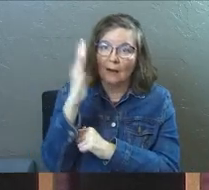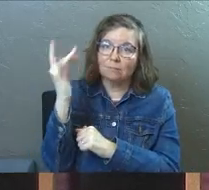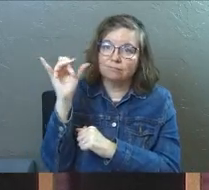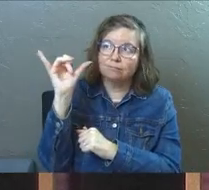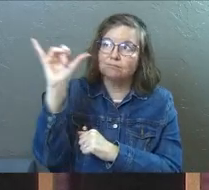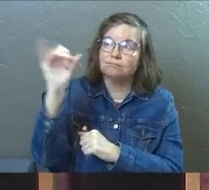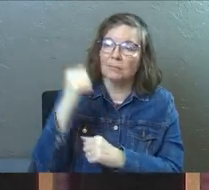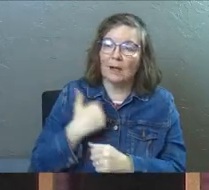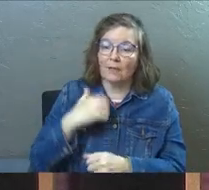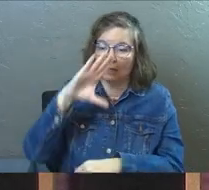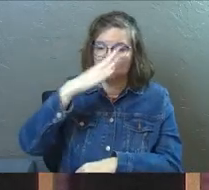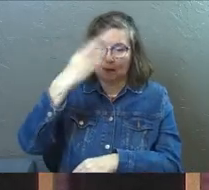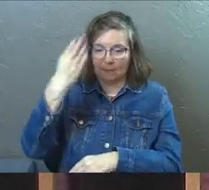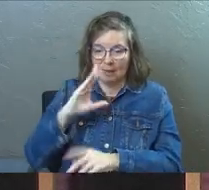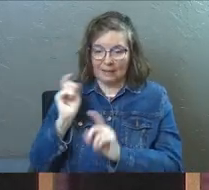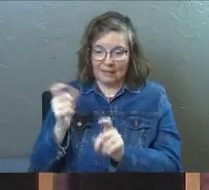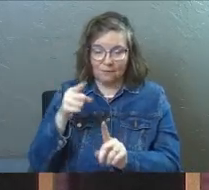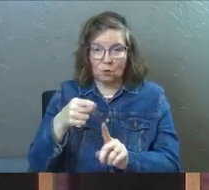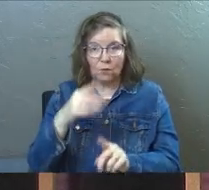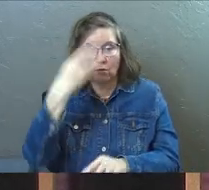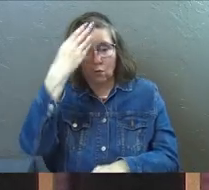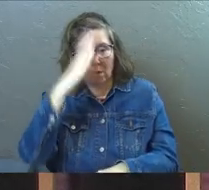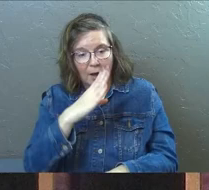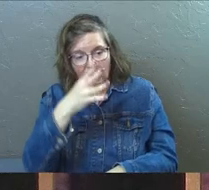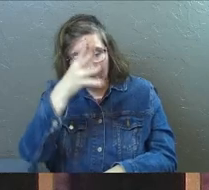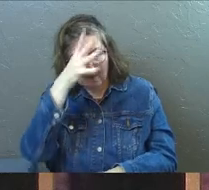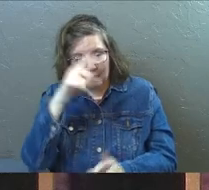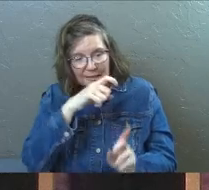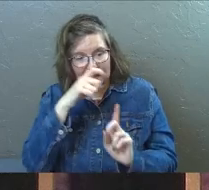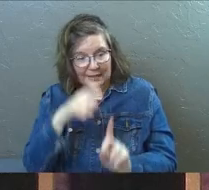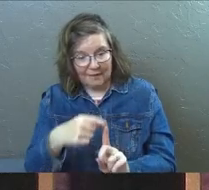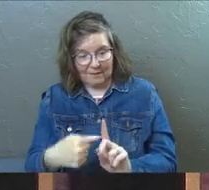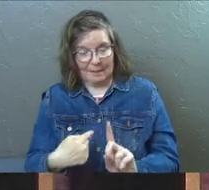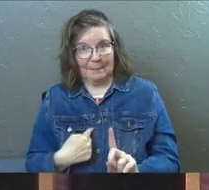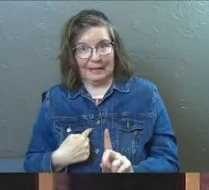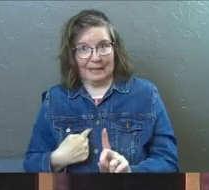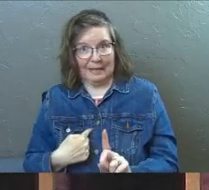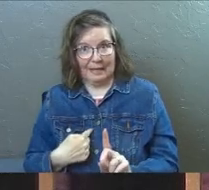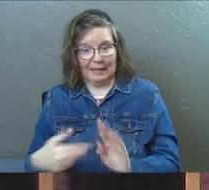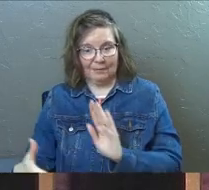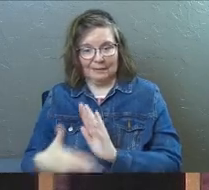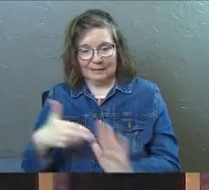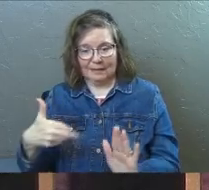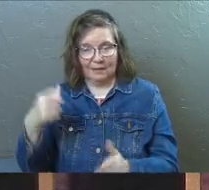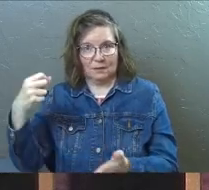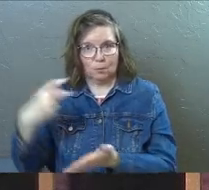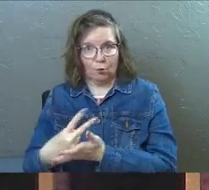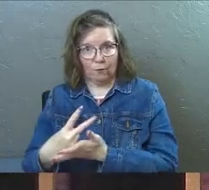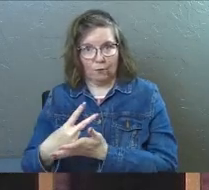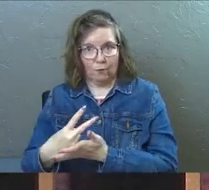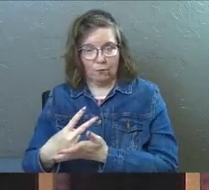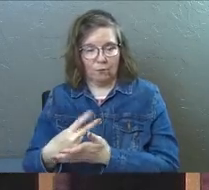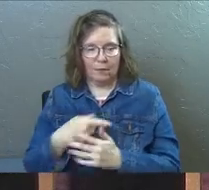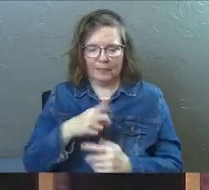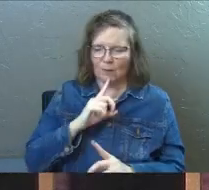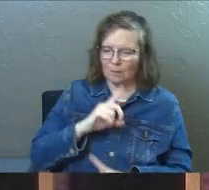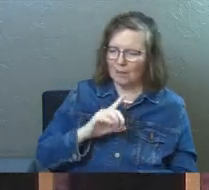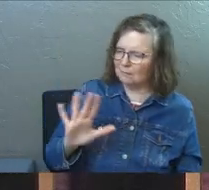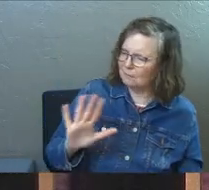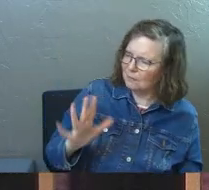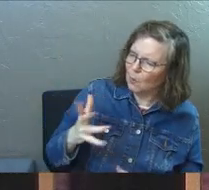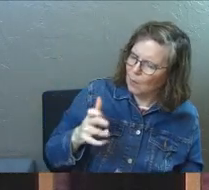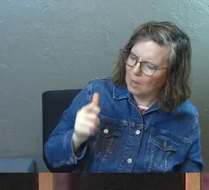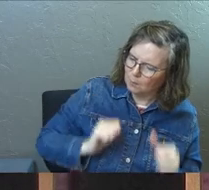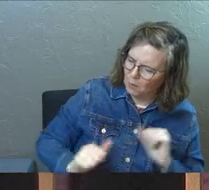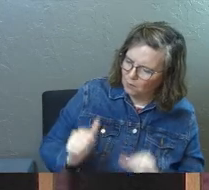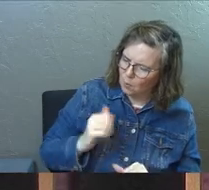of man can give you. For God, the father has given him, given me the seal of his approval. They replied, we